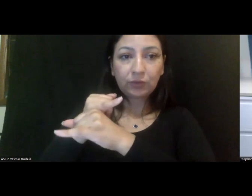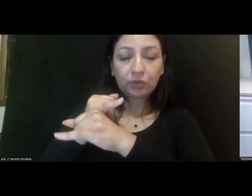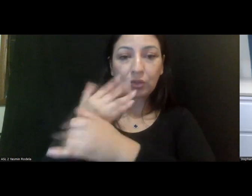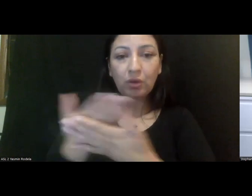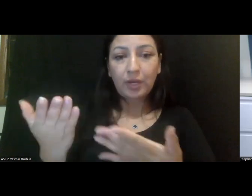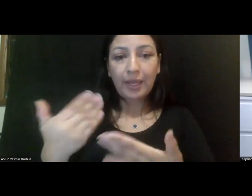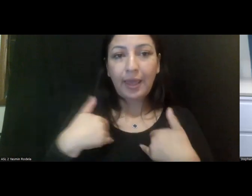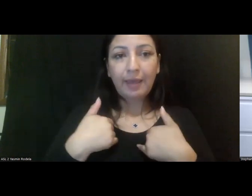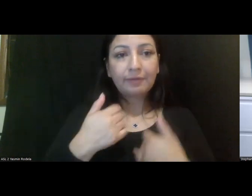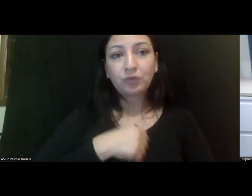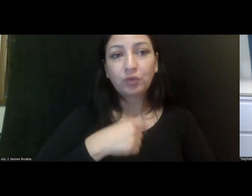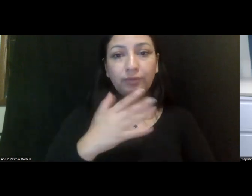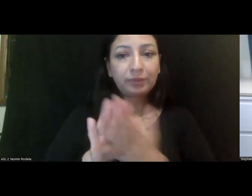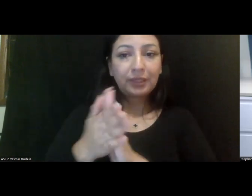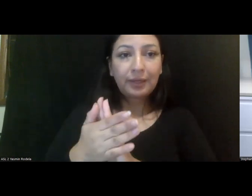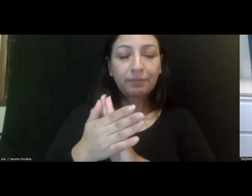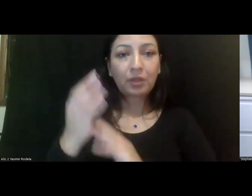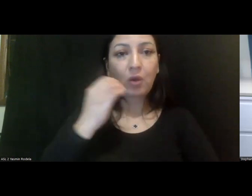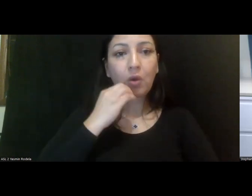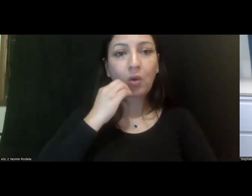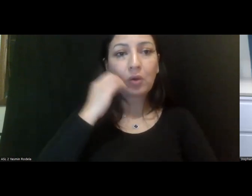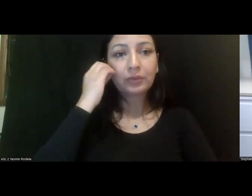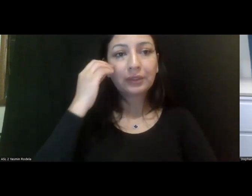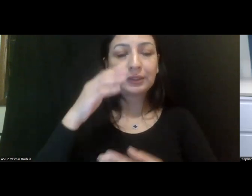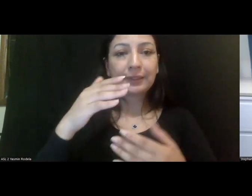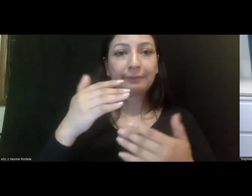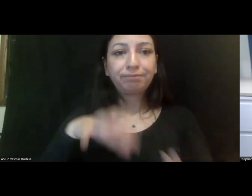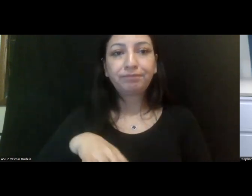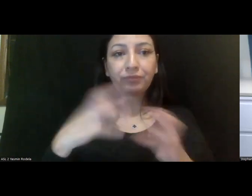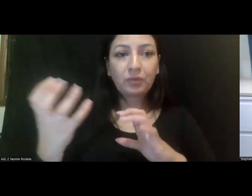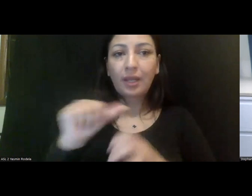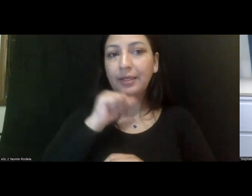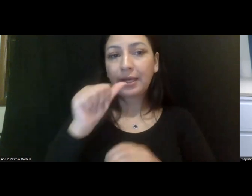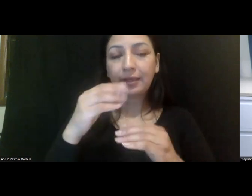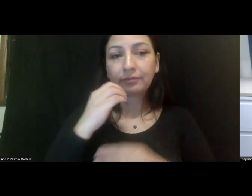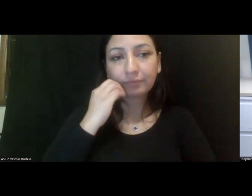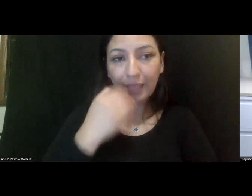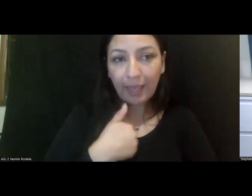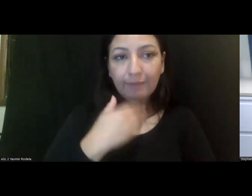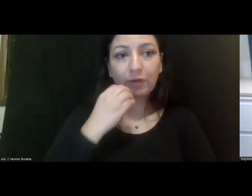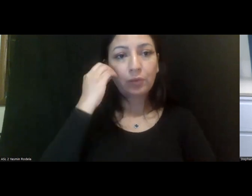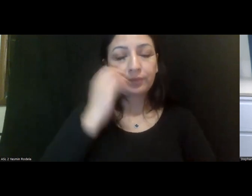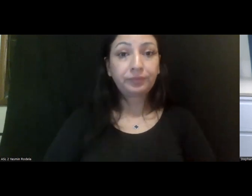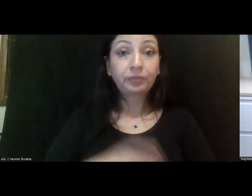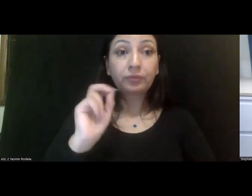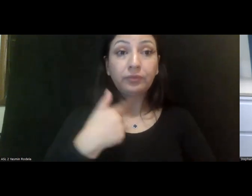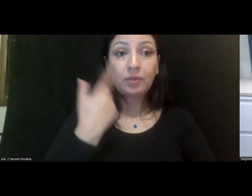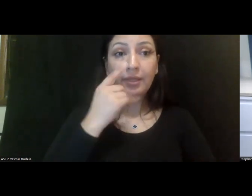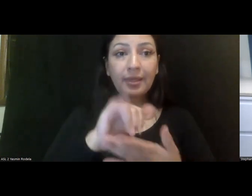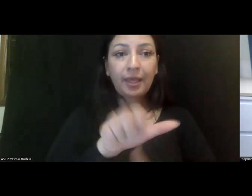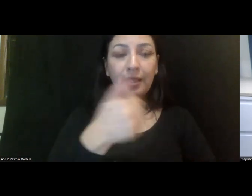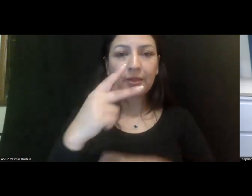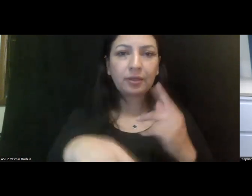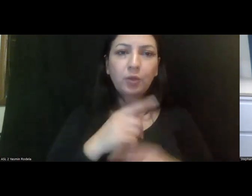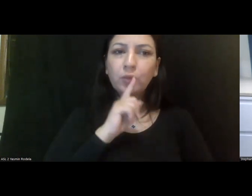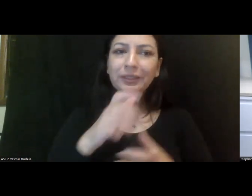being, unfortunately, becoming, um, housing unstable or, uh, or unhoused. Um, I think the other kind of